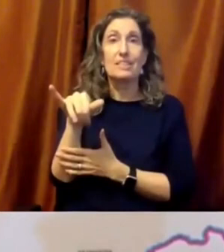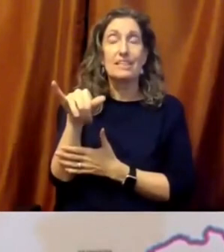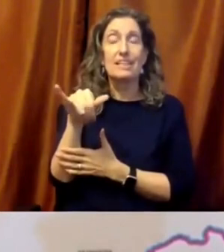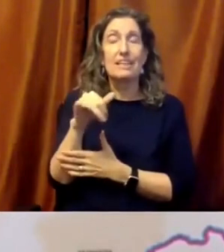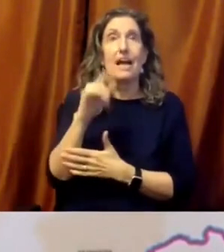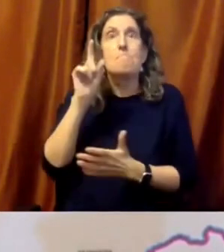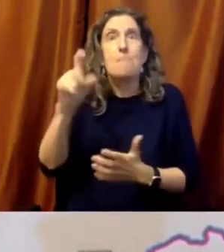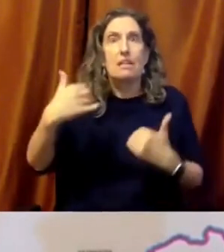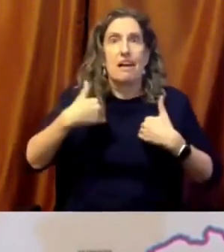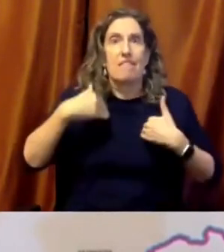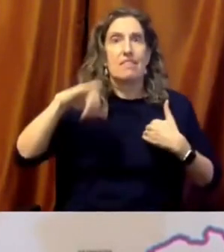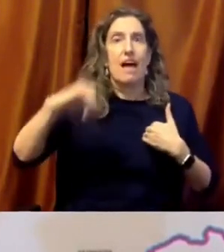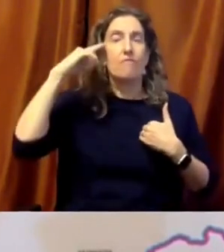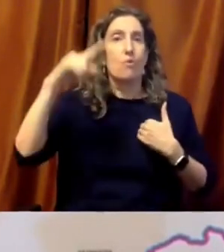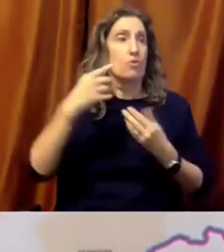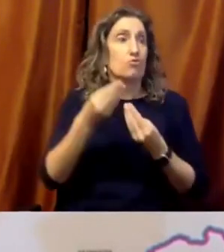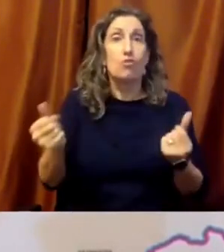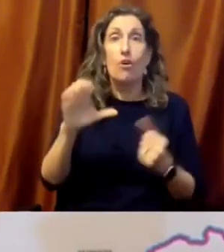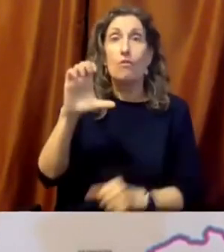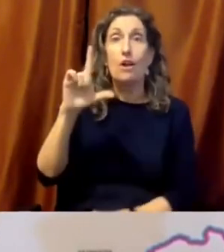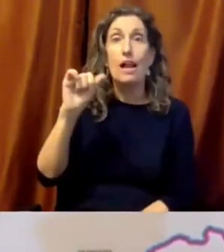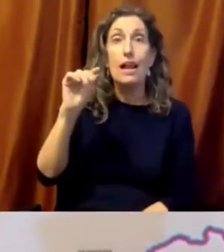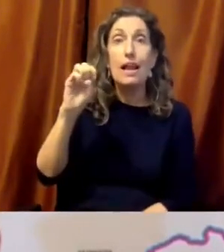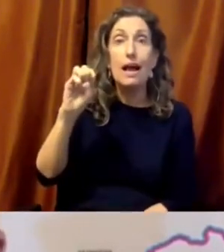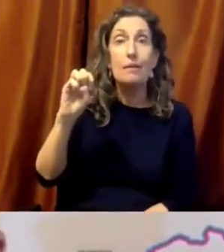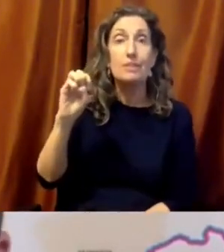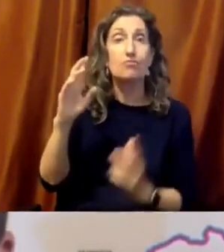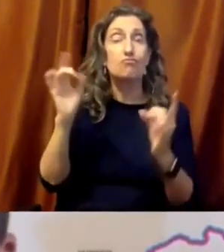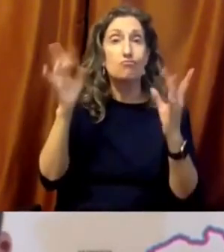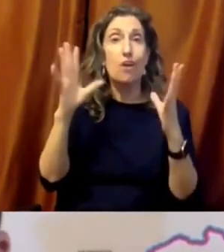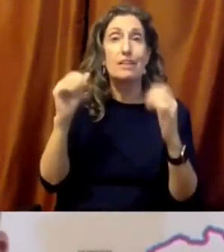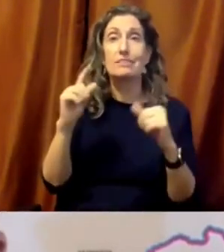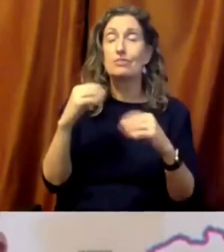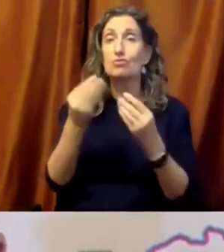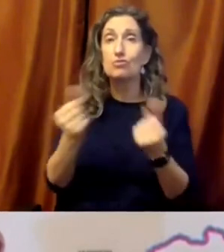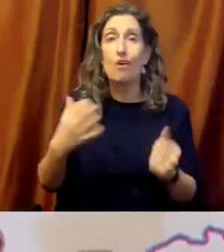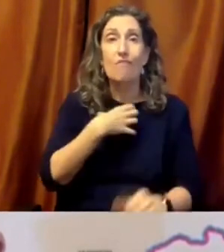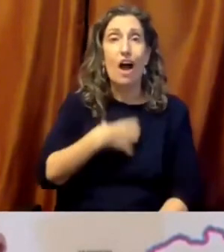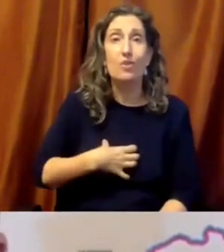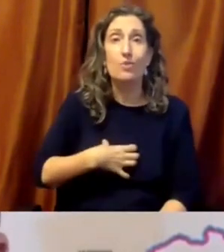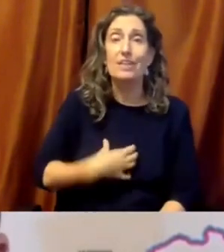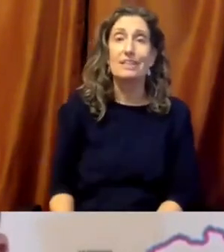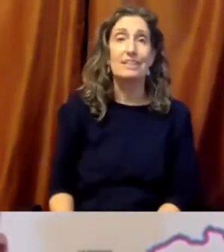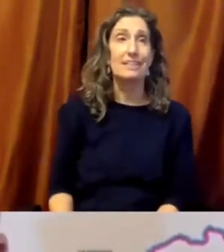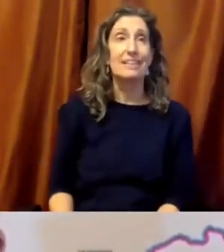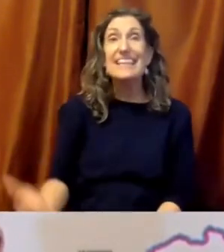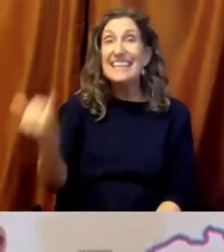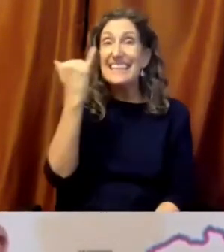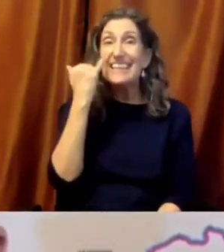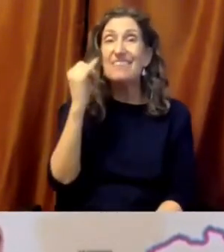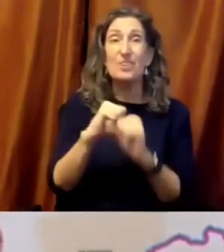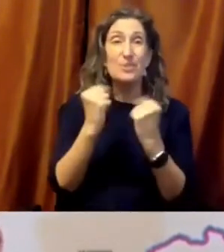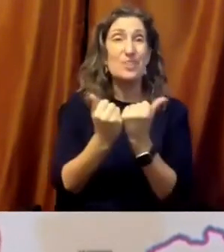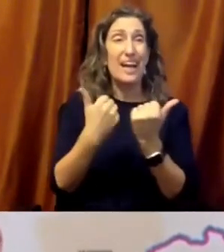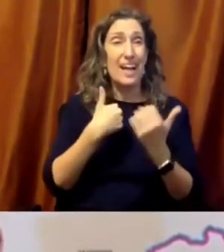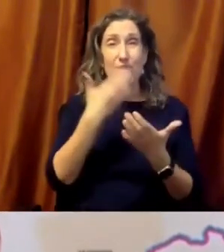educated societies with vital public sectors are healthier. Family incomes are higher, national poverty is reduced, so